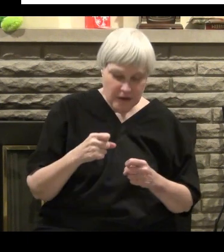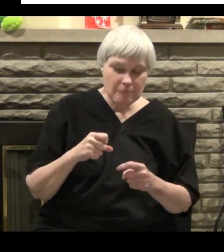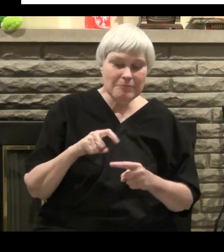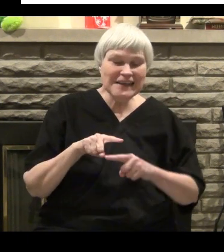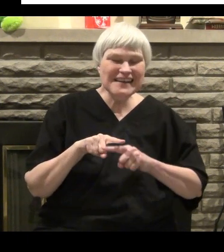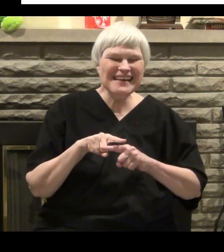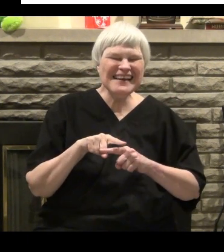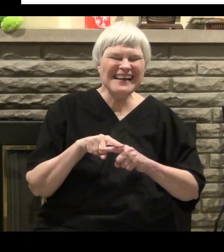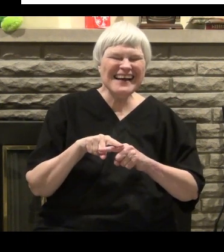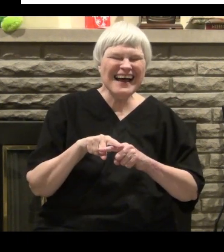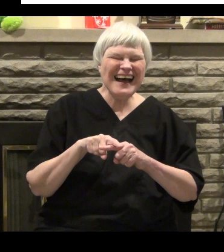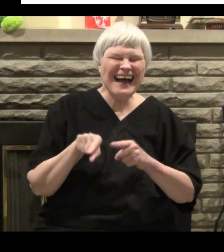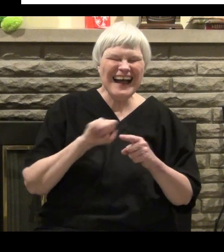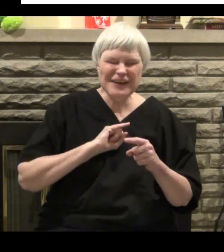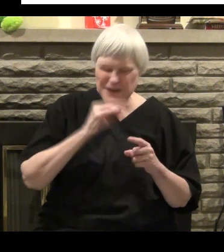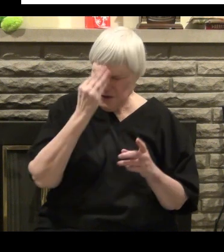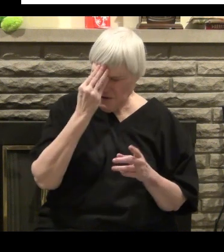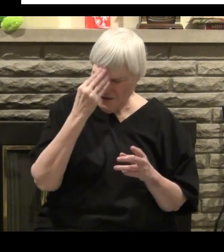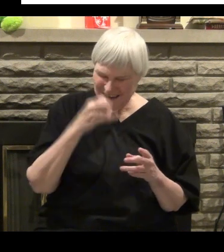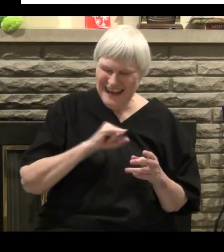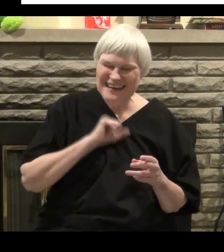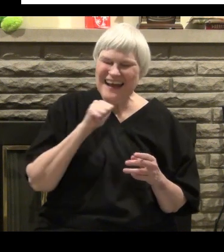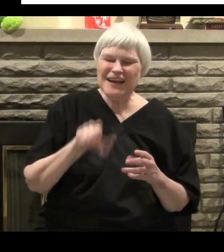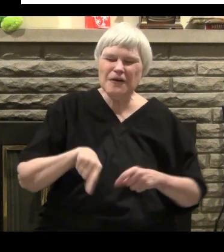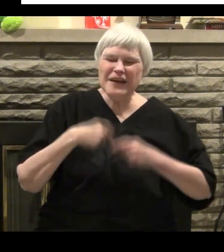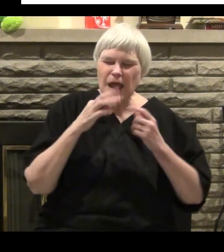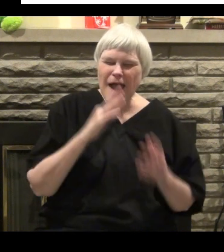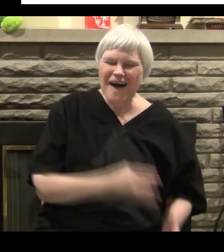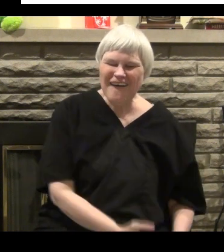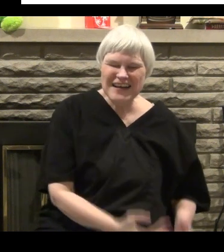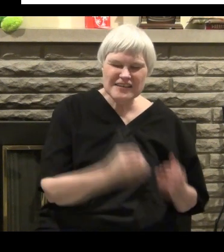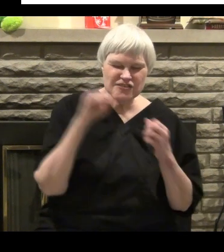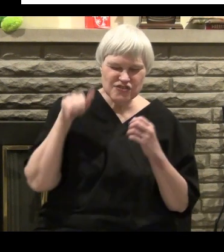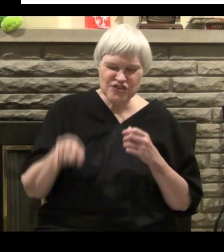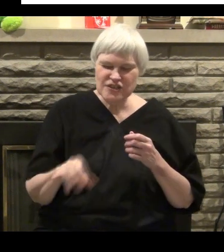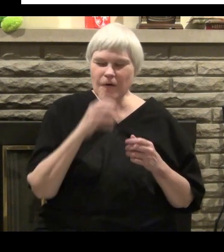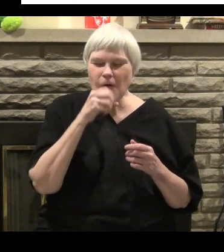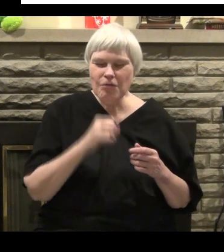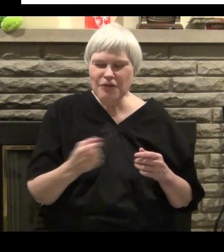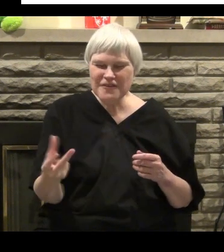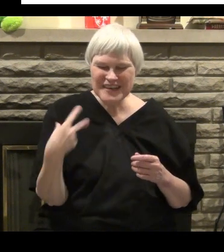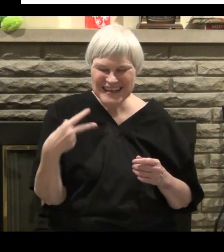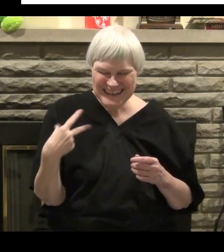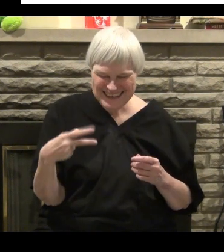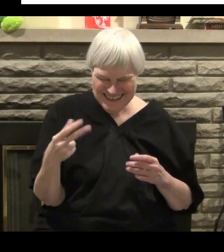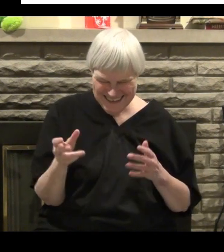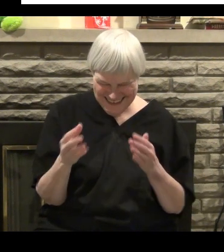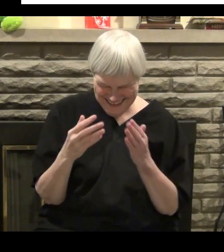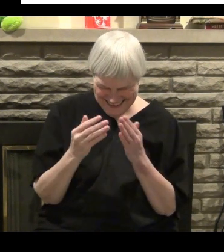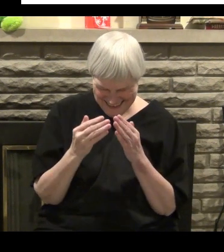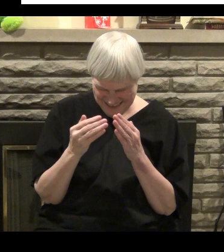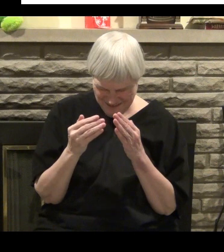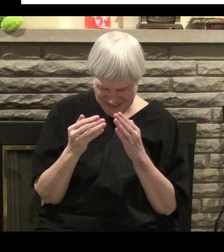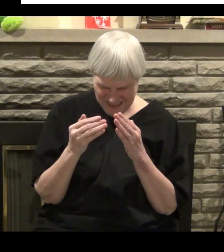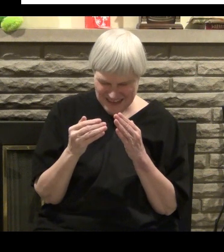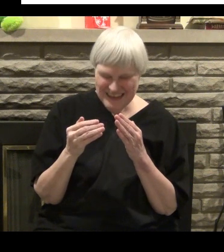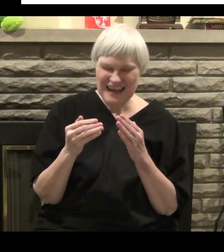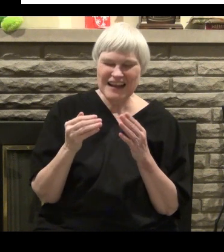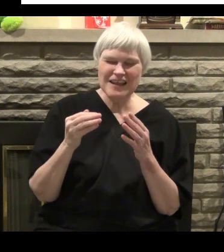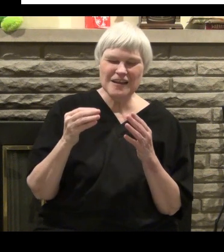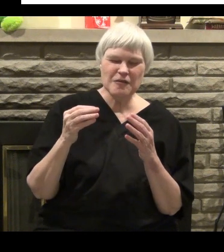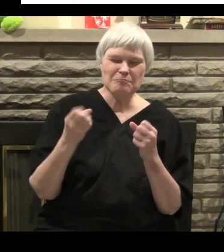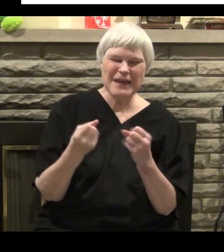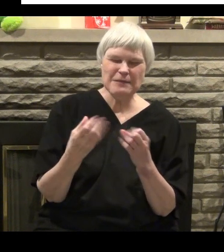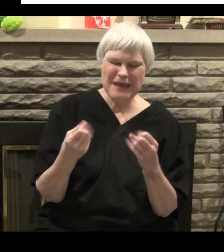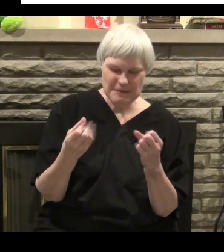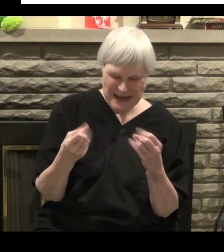I didn't know I was saved but I knew I wasn't going to burn in hell. I mean that doesn't make sense when you say it now but at the time when I was 13 I felt